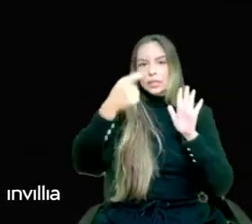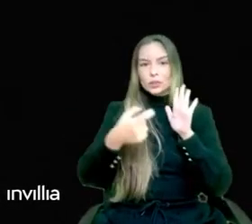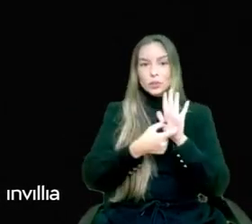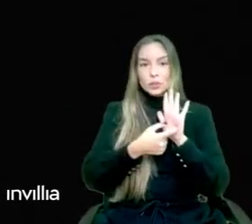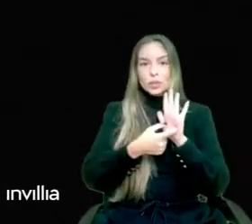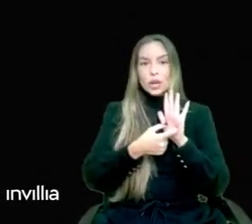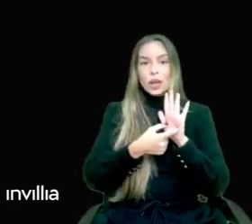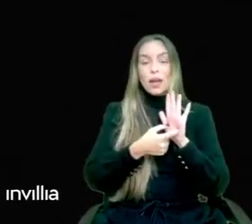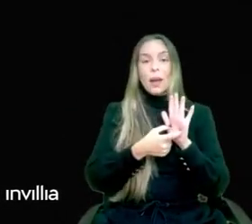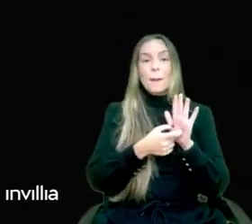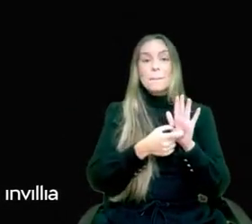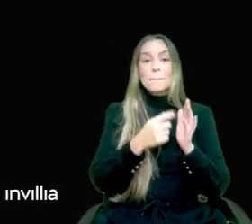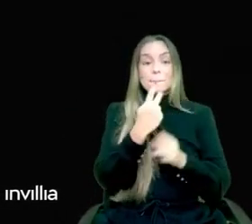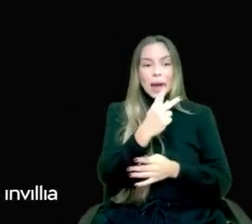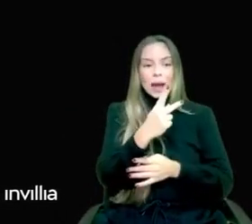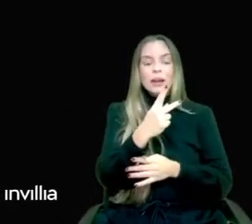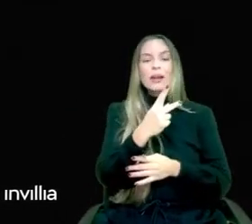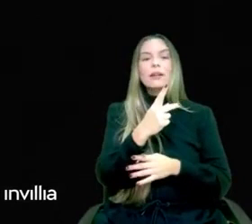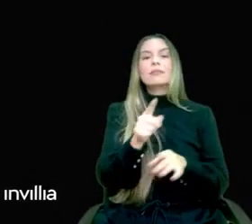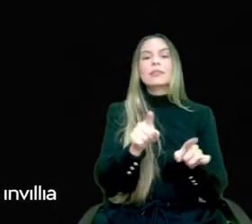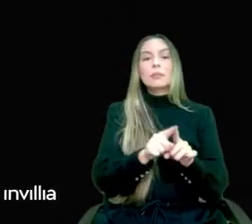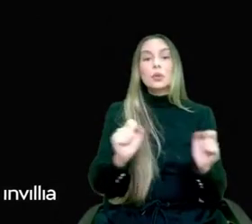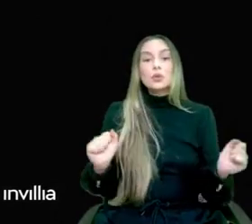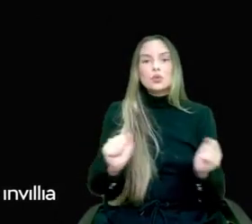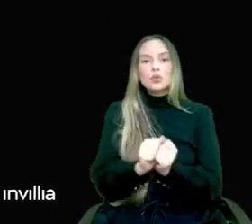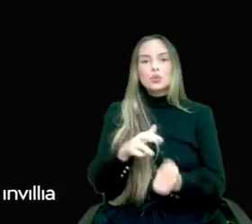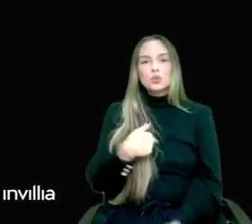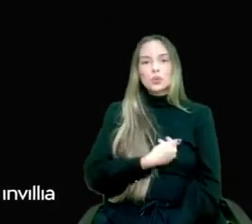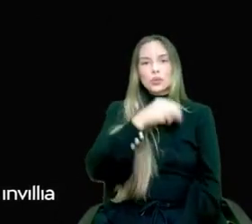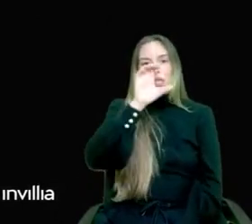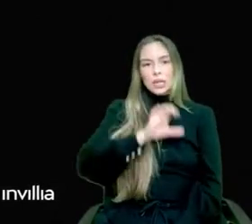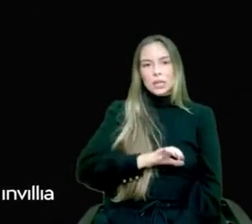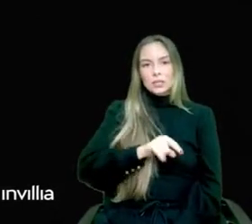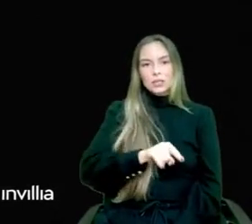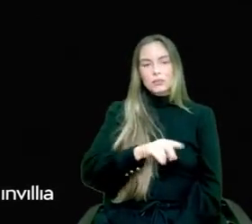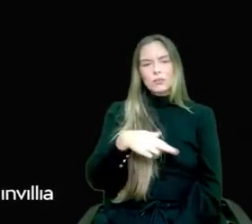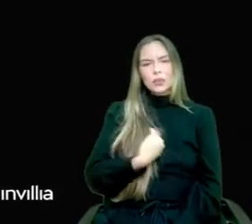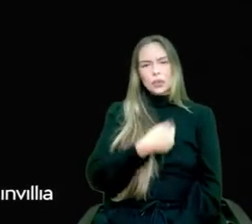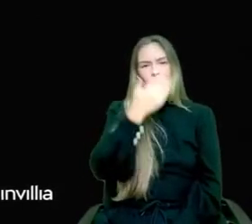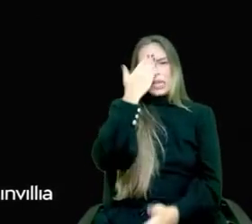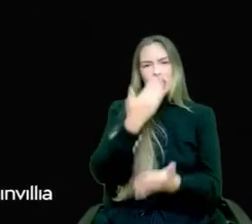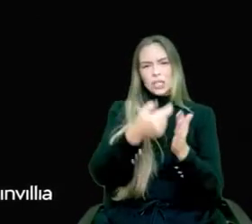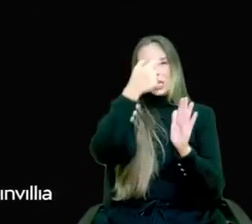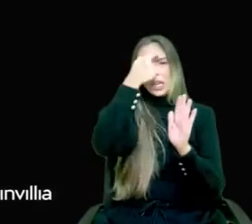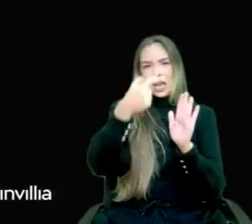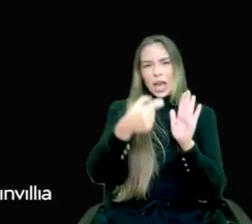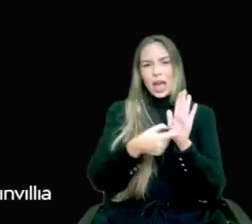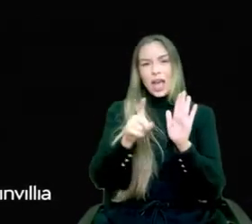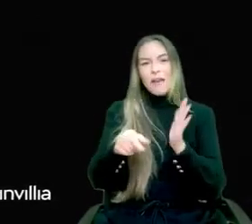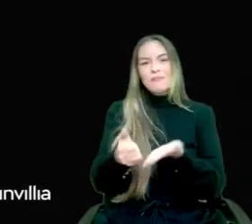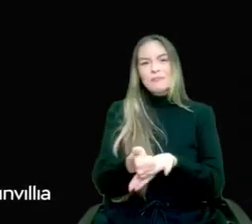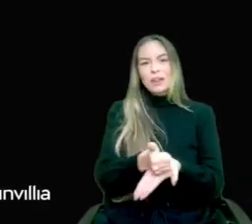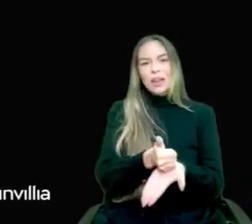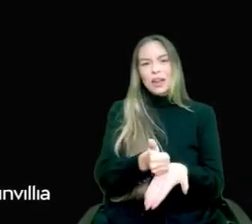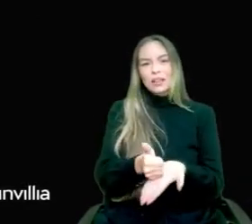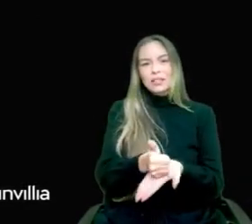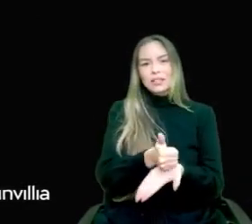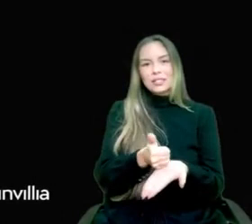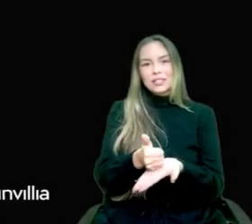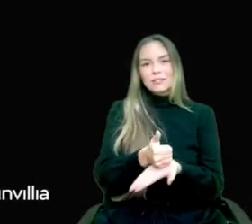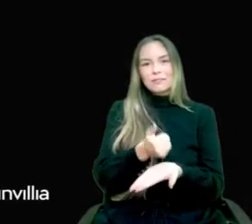We believe AI is a foundational technology designed